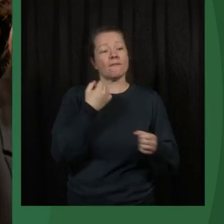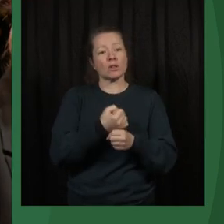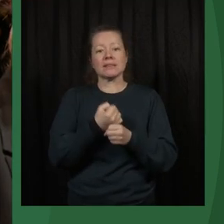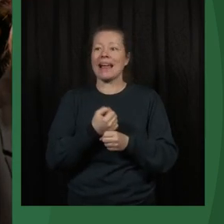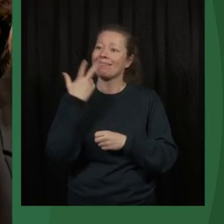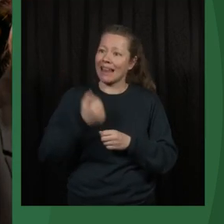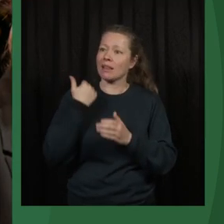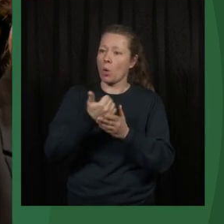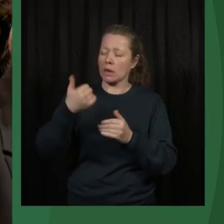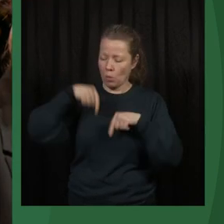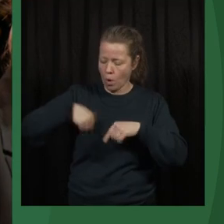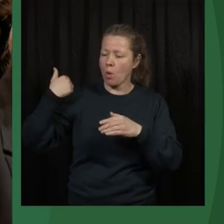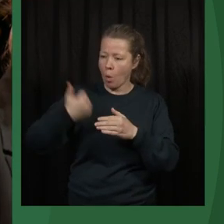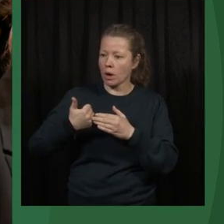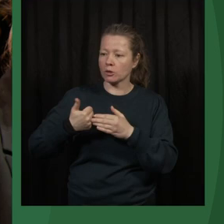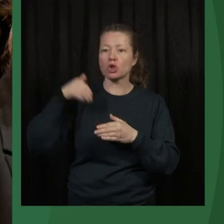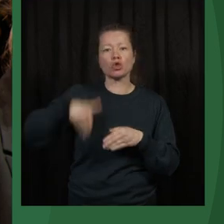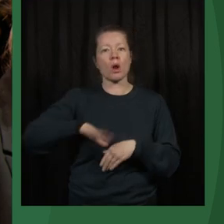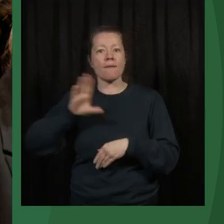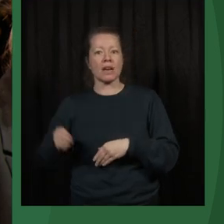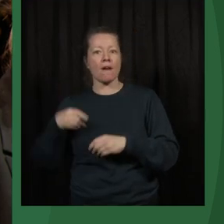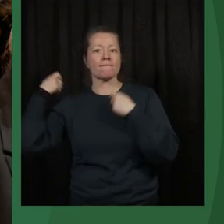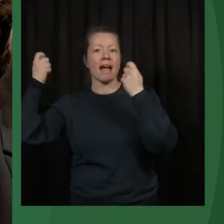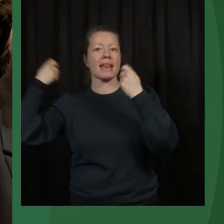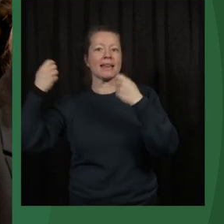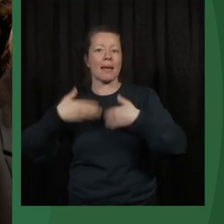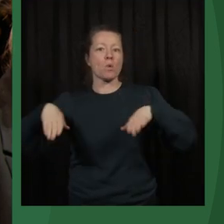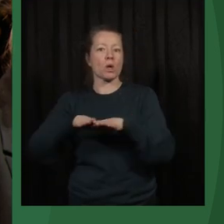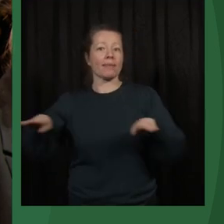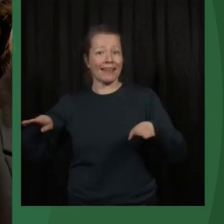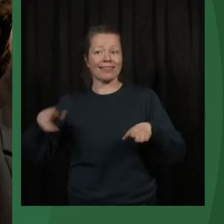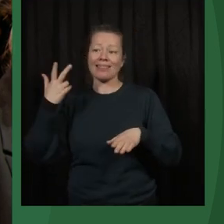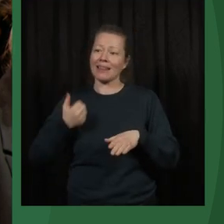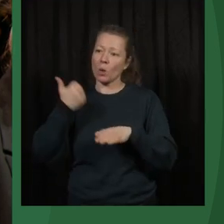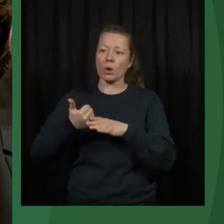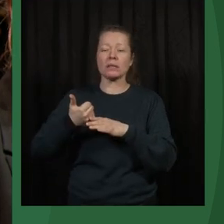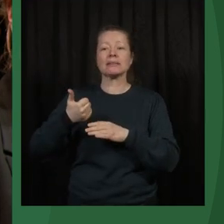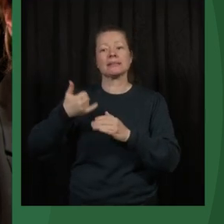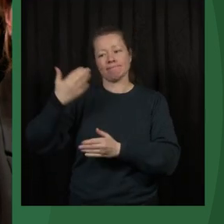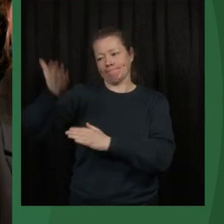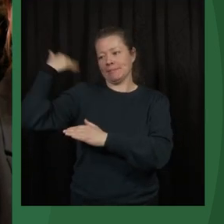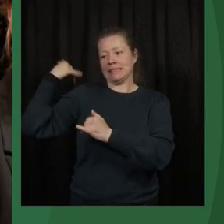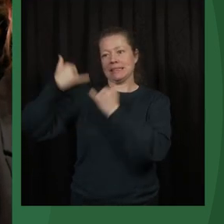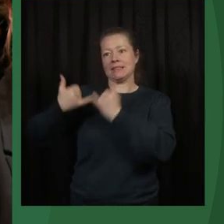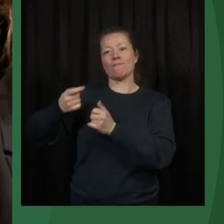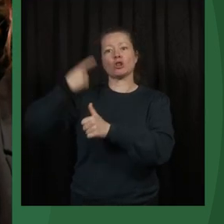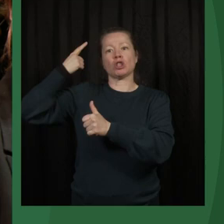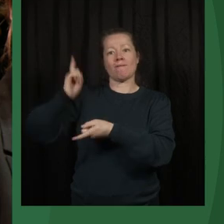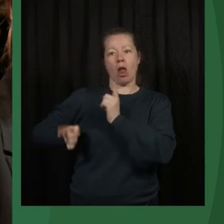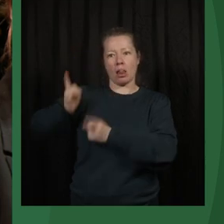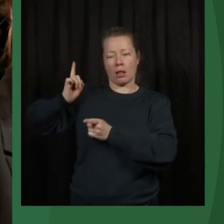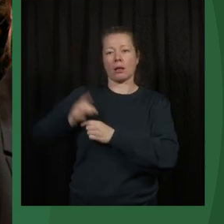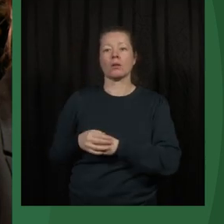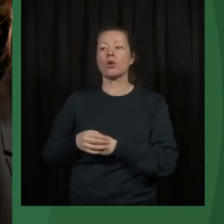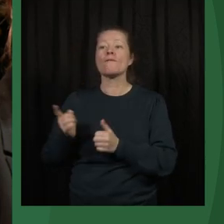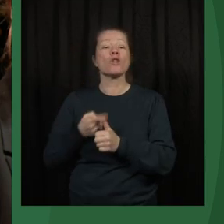30 years this year that South Africa is celebrating democracy. It's 30 years since the first election. The first country to impose